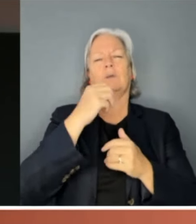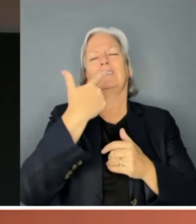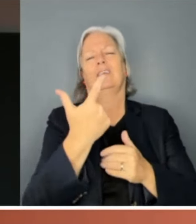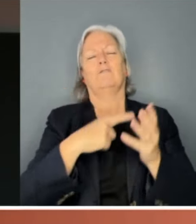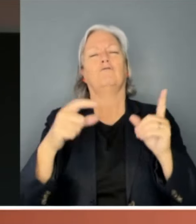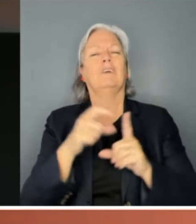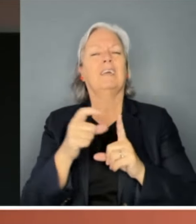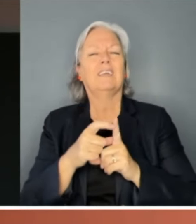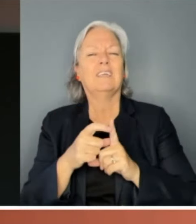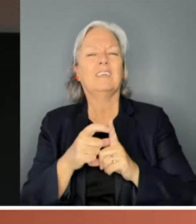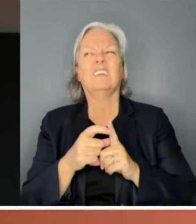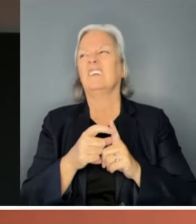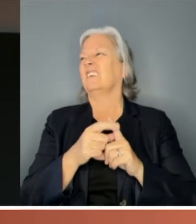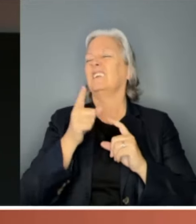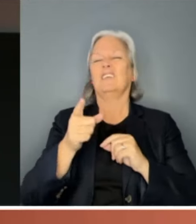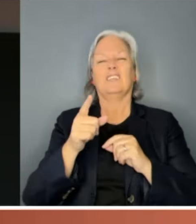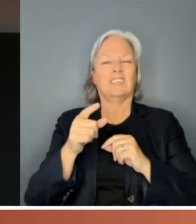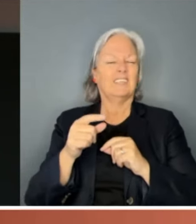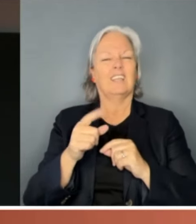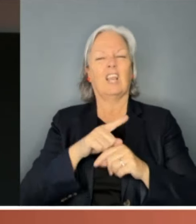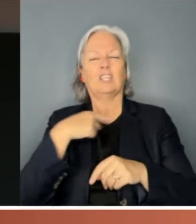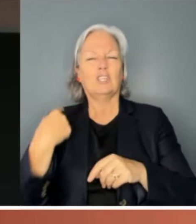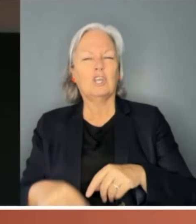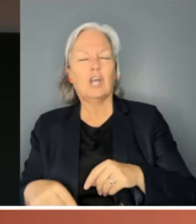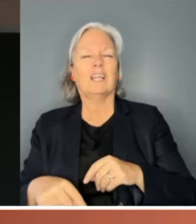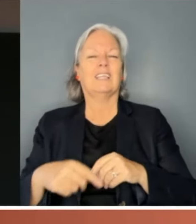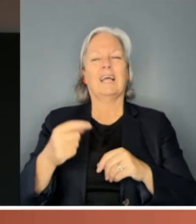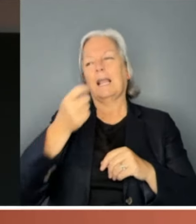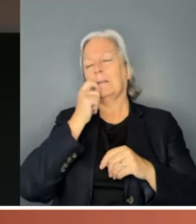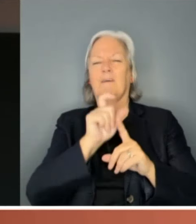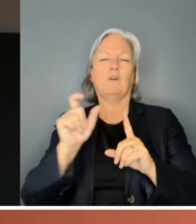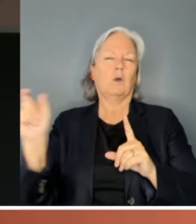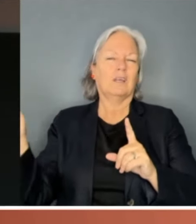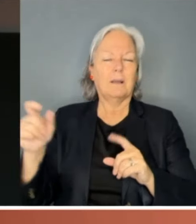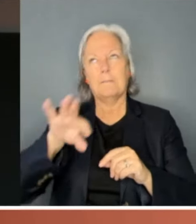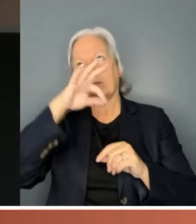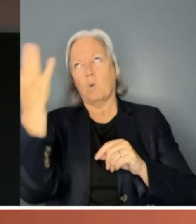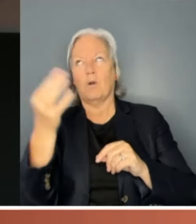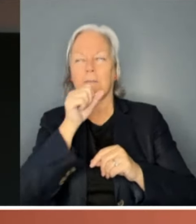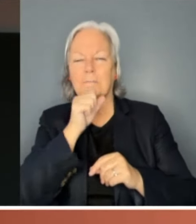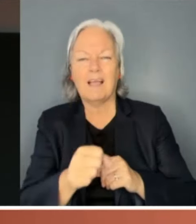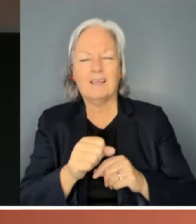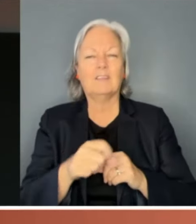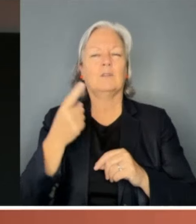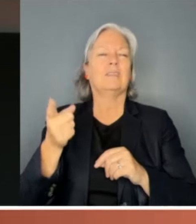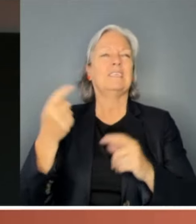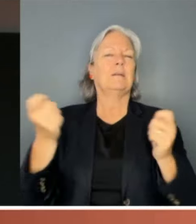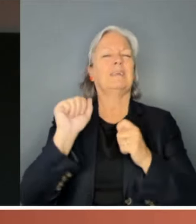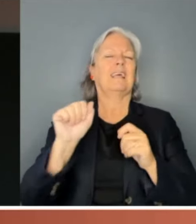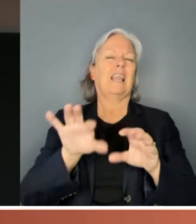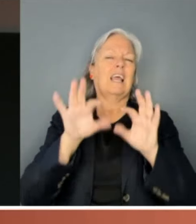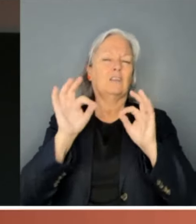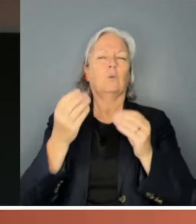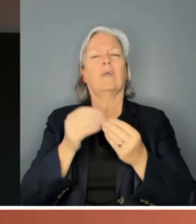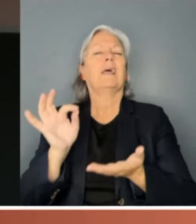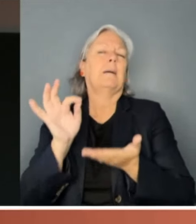bookish, Chinese-speaking, Mr Big Vocabulary Man, Mr Boring Man, who celebrated his election win with a cup of tea and a